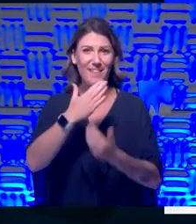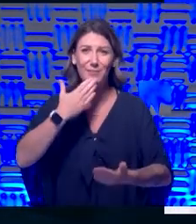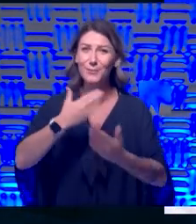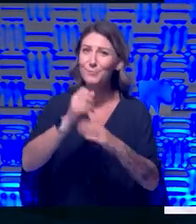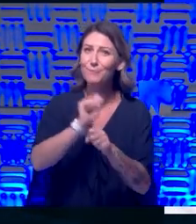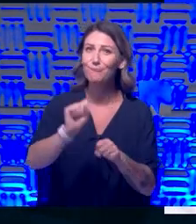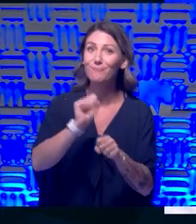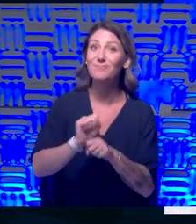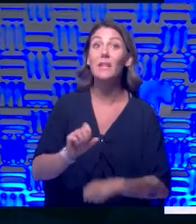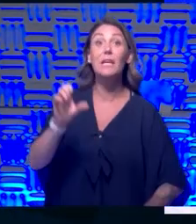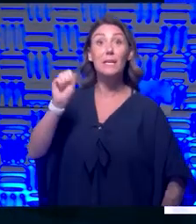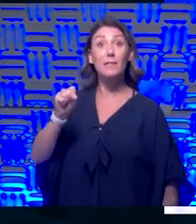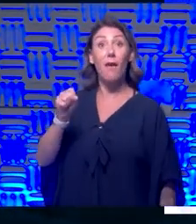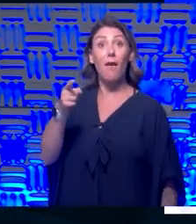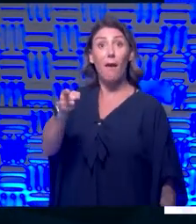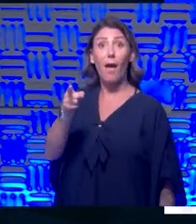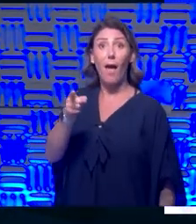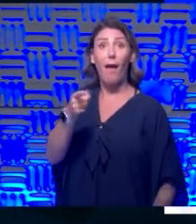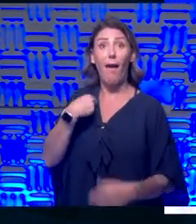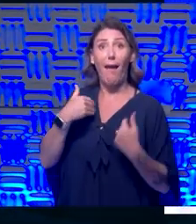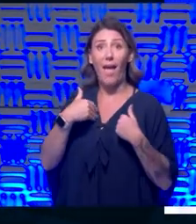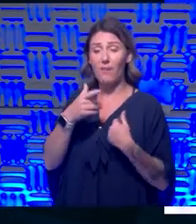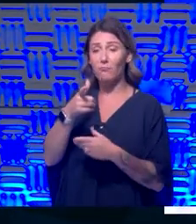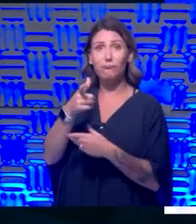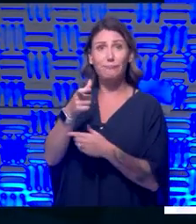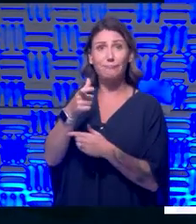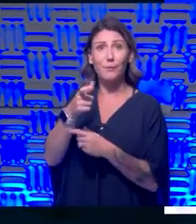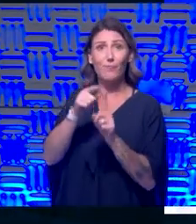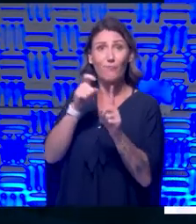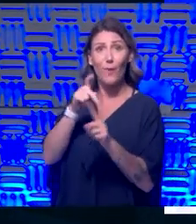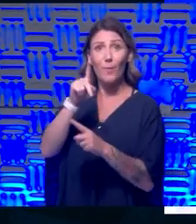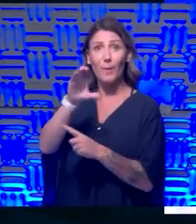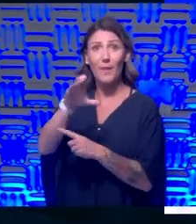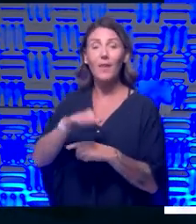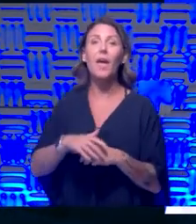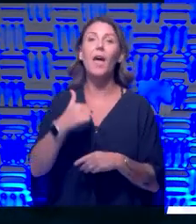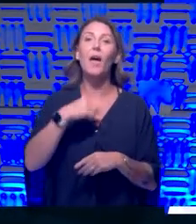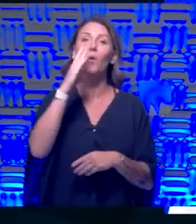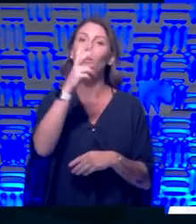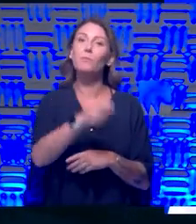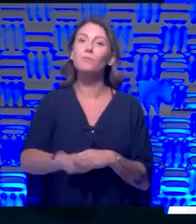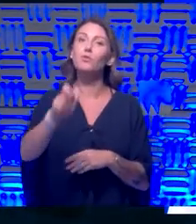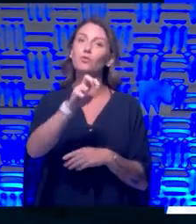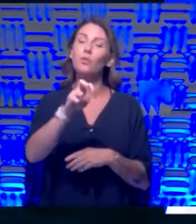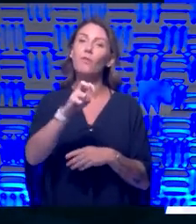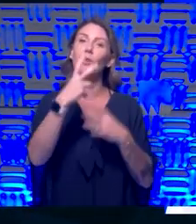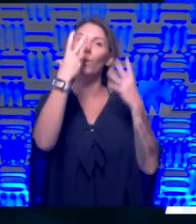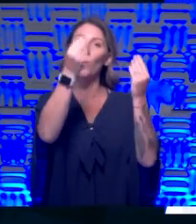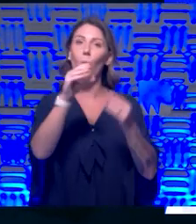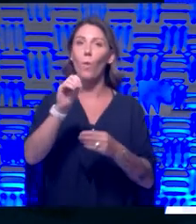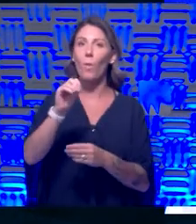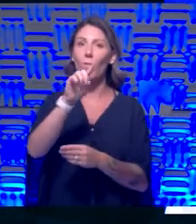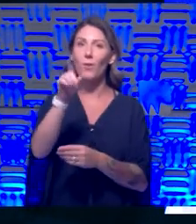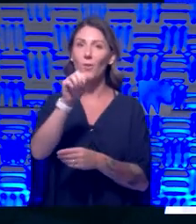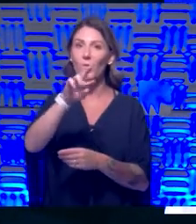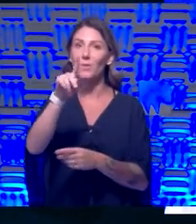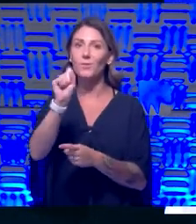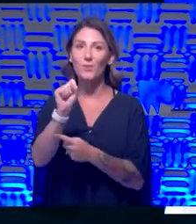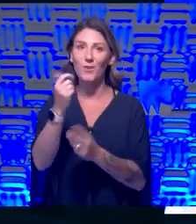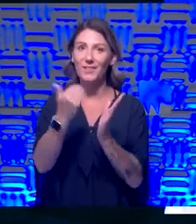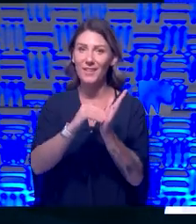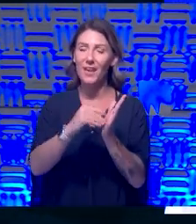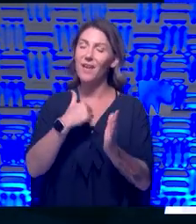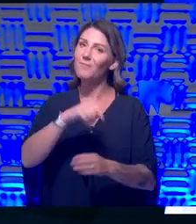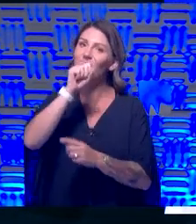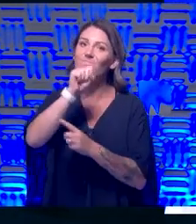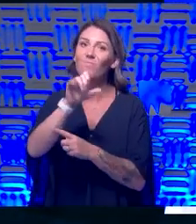I'm going to, I love it. I'm going to be traveling. I, I'm heading down to the Ozarks again. You you guys probably have figured out by now. It's a place